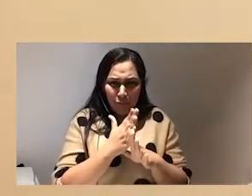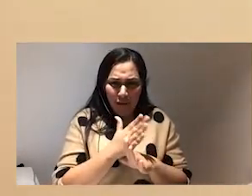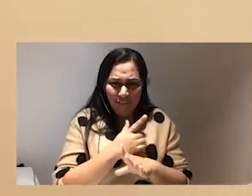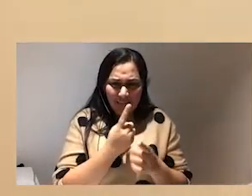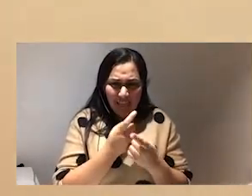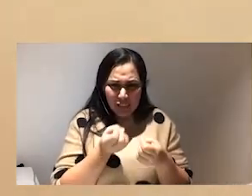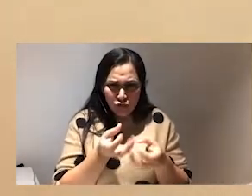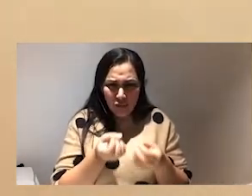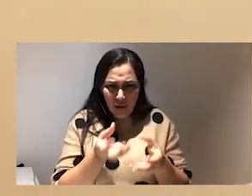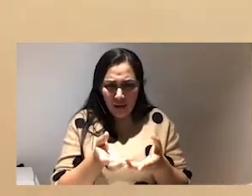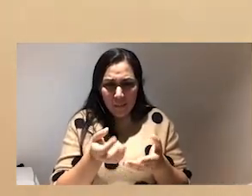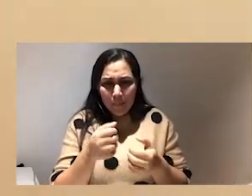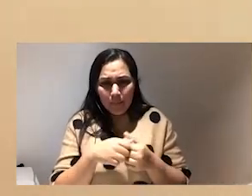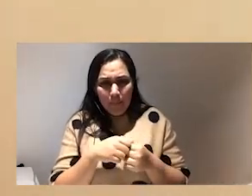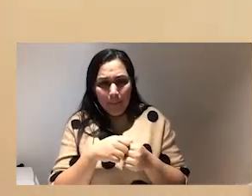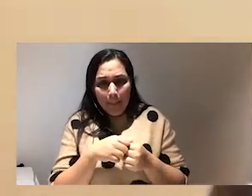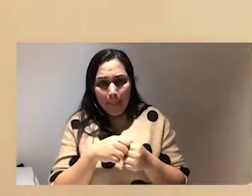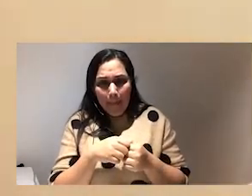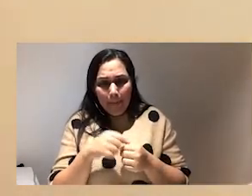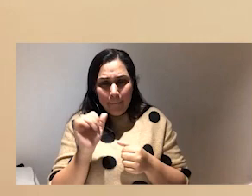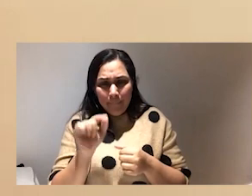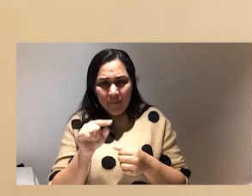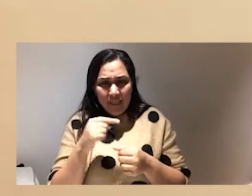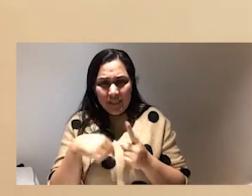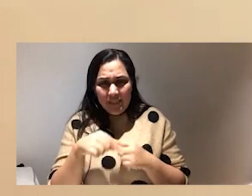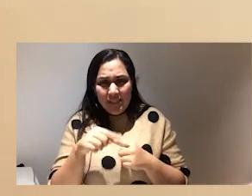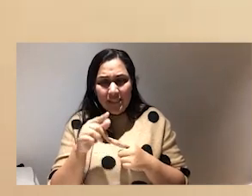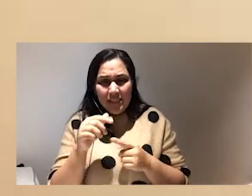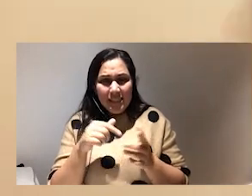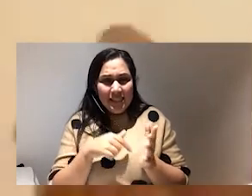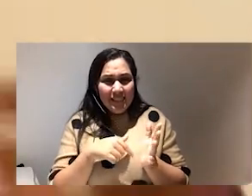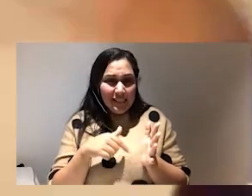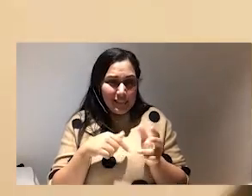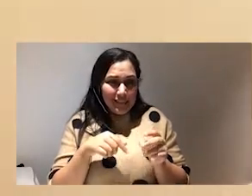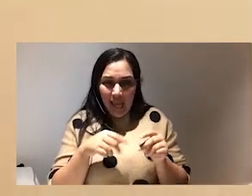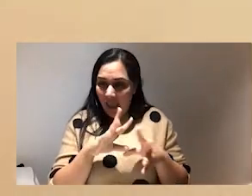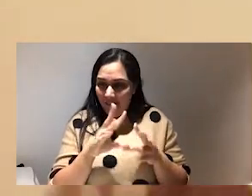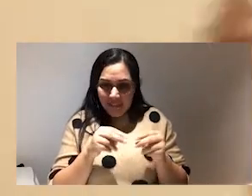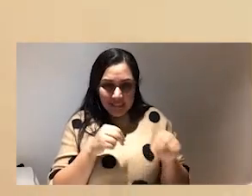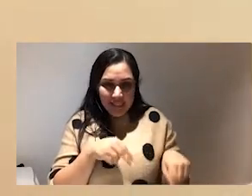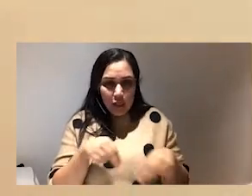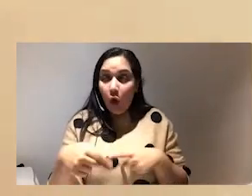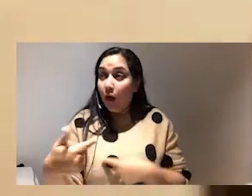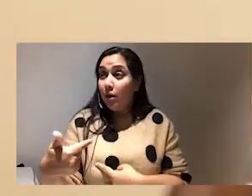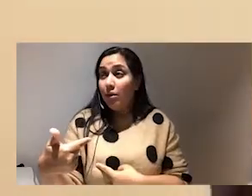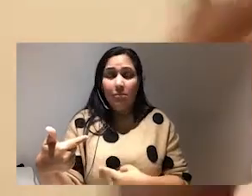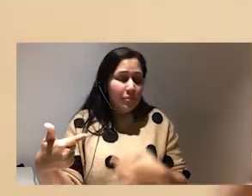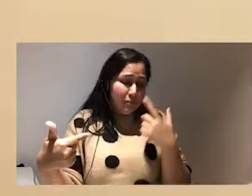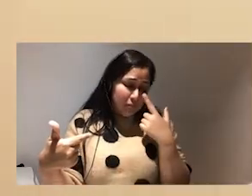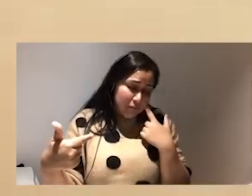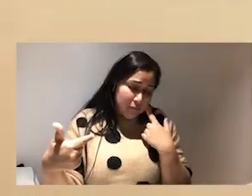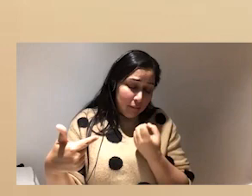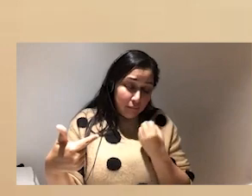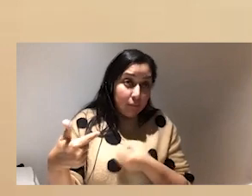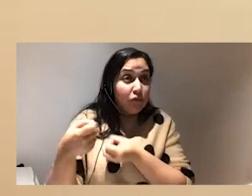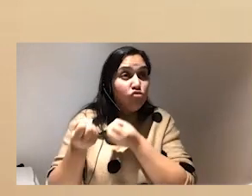for people who look like me and you martha so there is this tick tock vacation um happening and i think that causes a lot